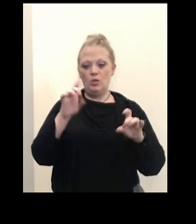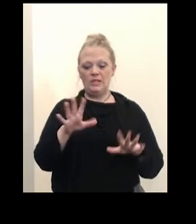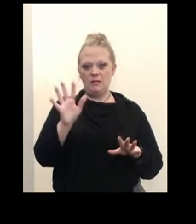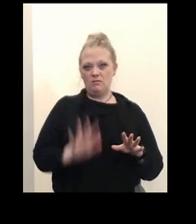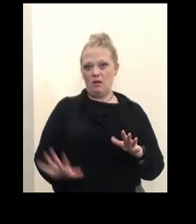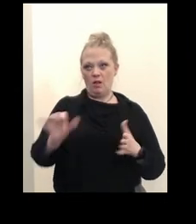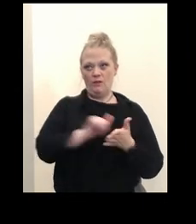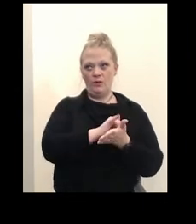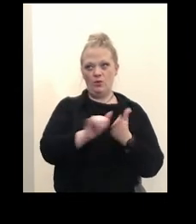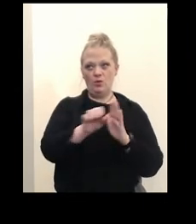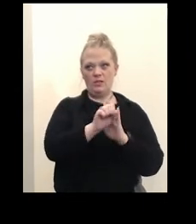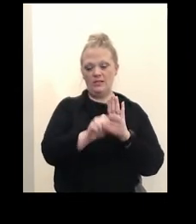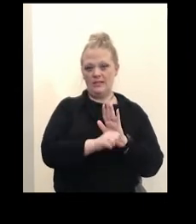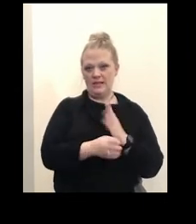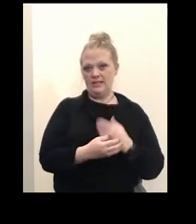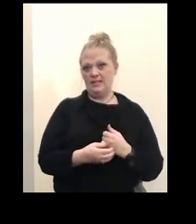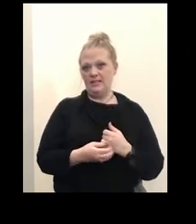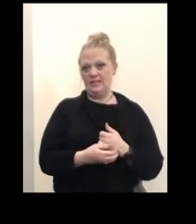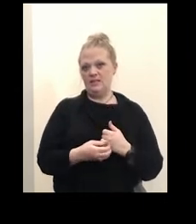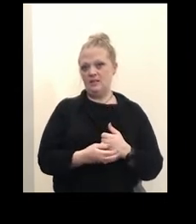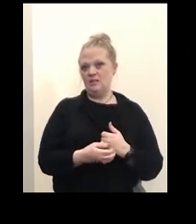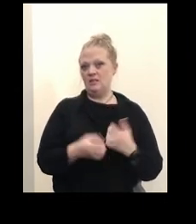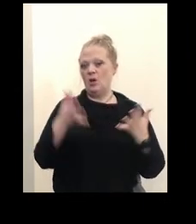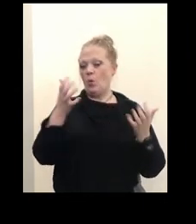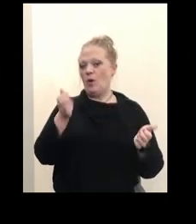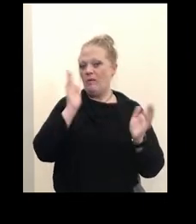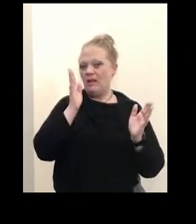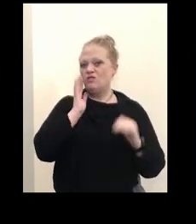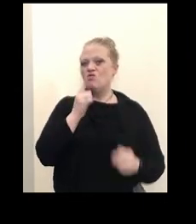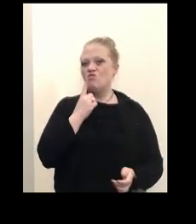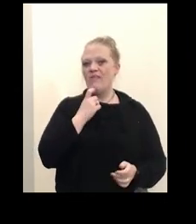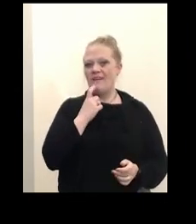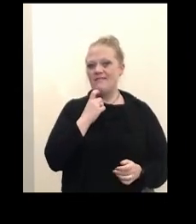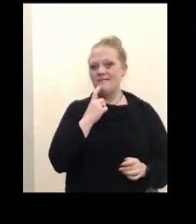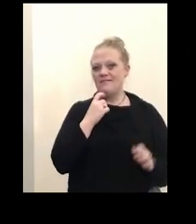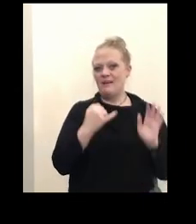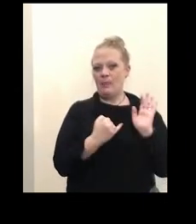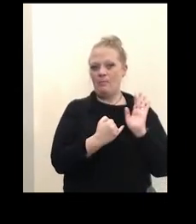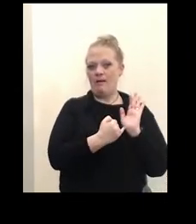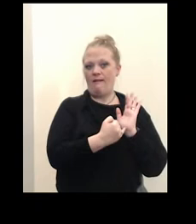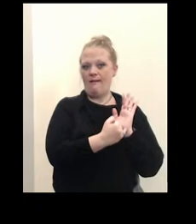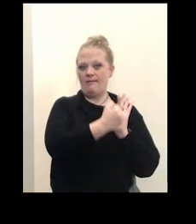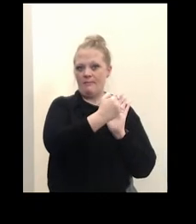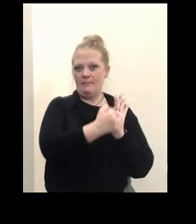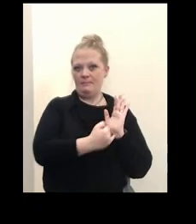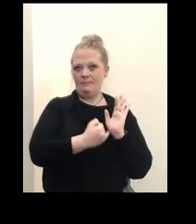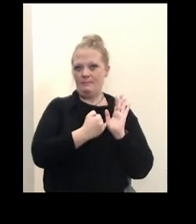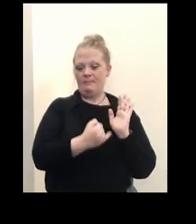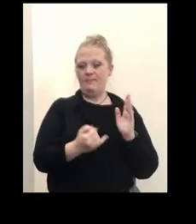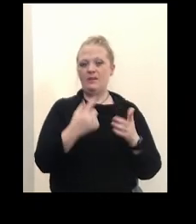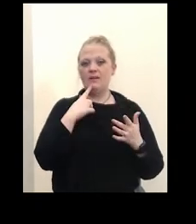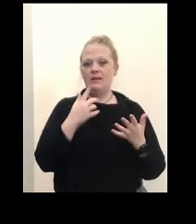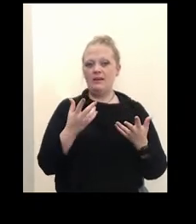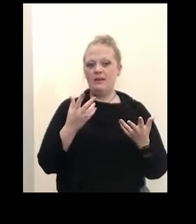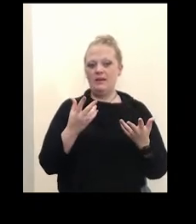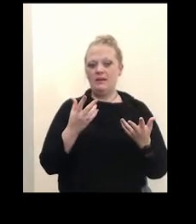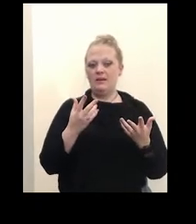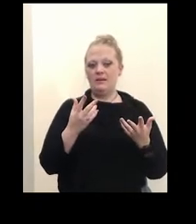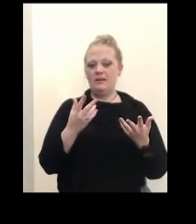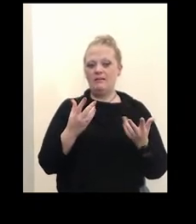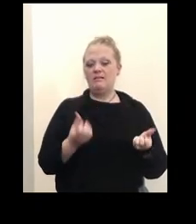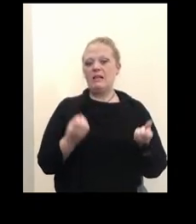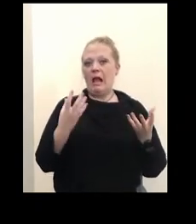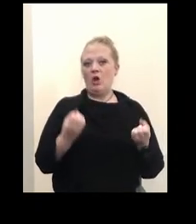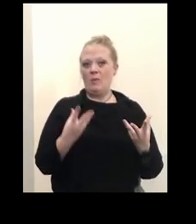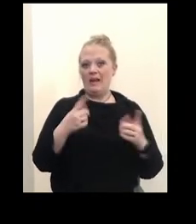state and i want to bring your attention to the red line which is looking at the number of reported of uh positive flu